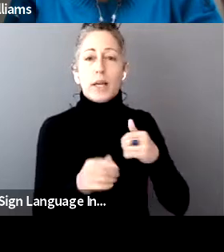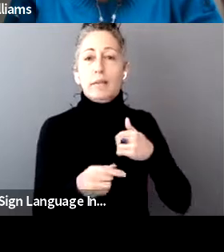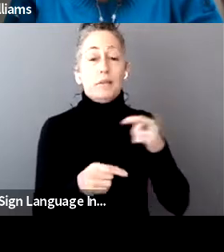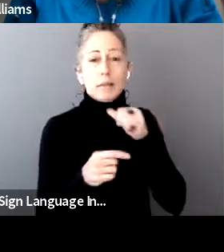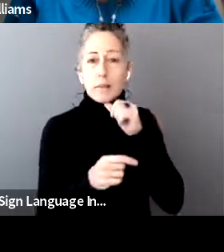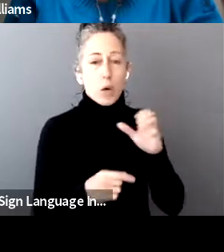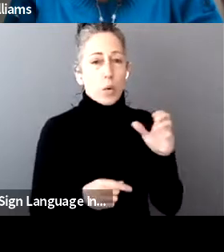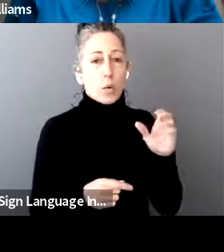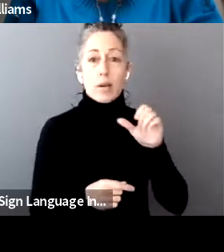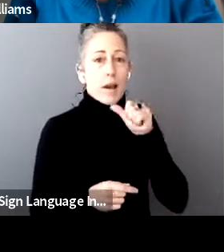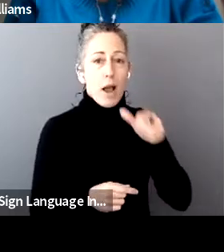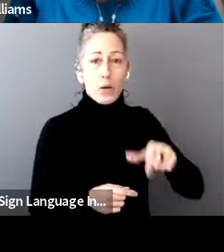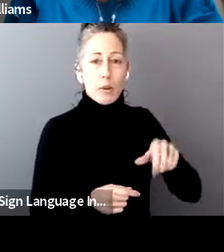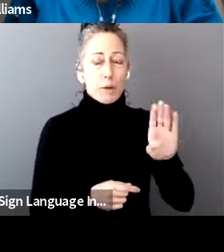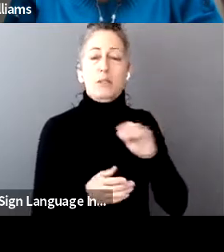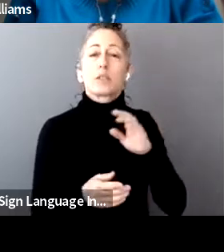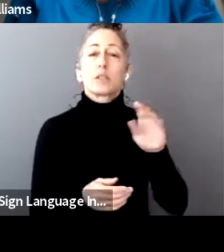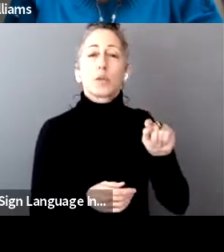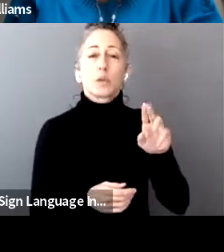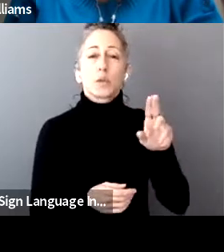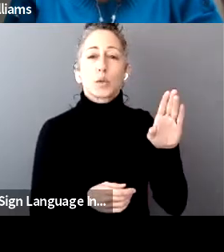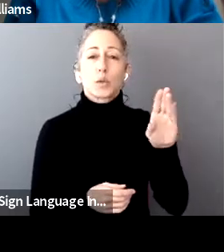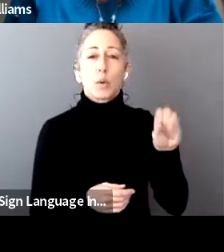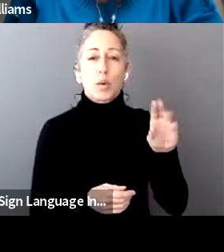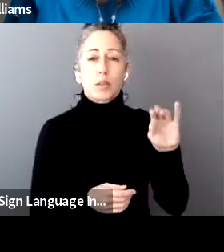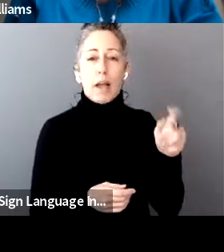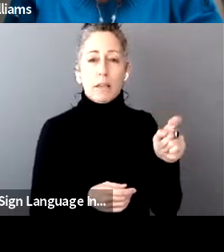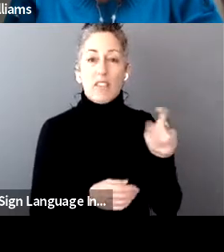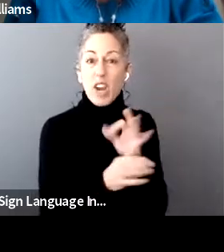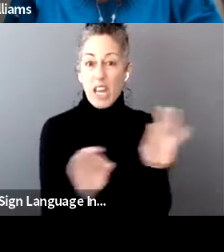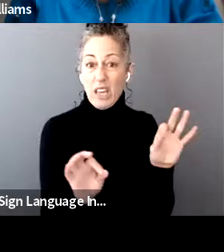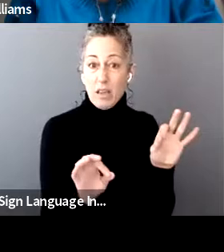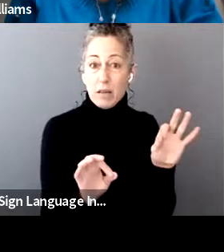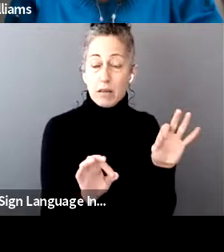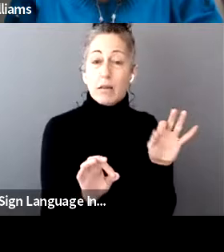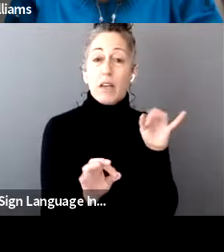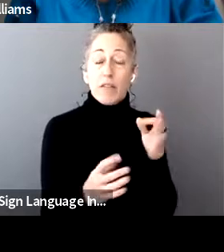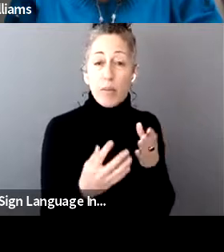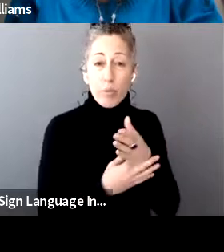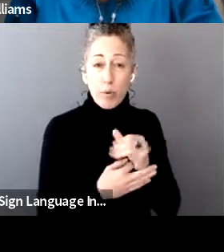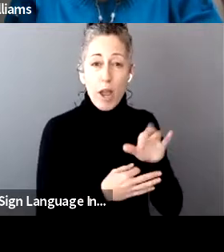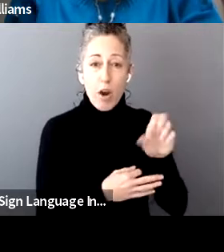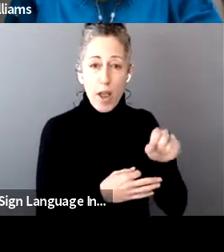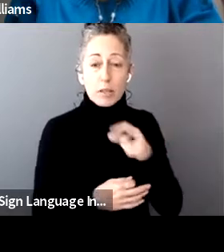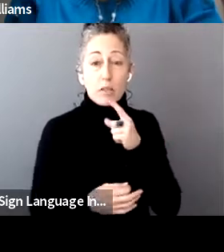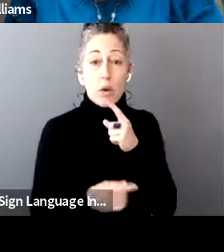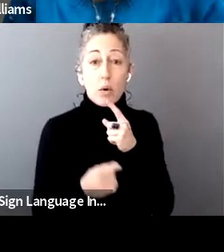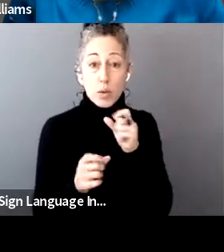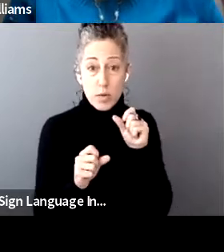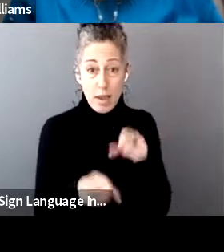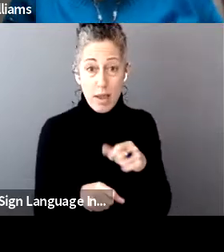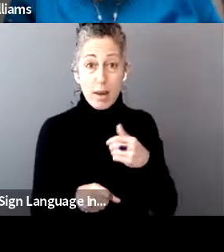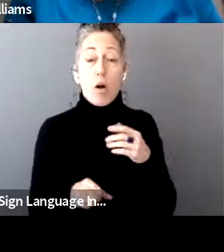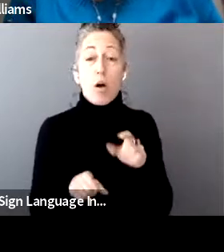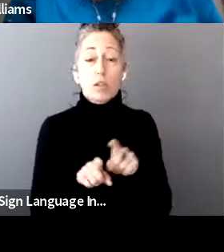apply to them. You can find out information about both VITA and Free File Services on our GetMyPaymentIL